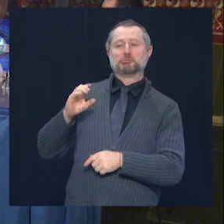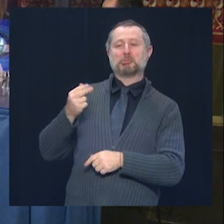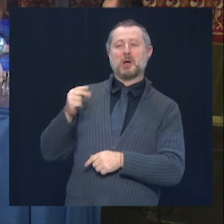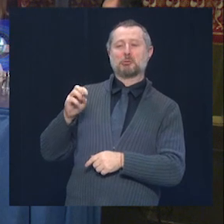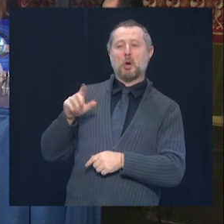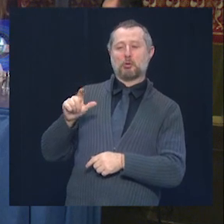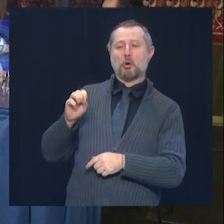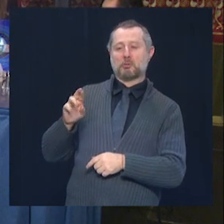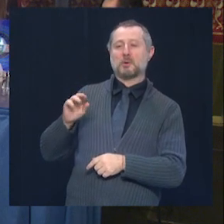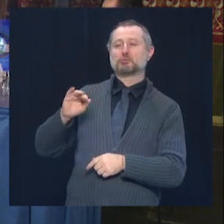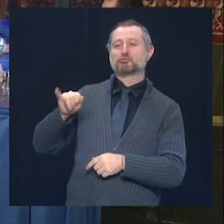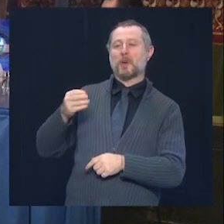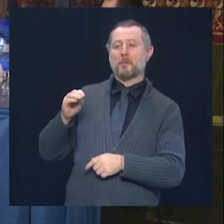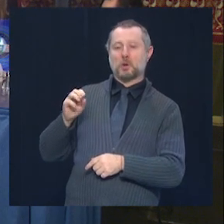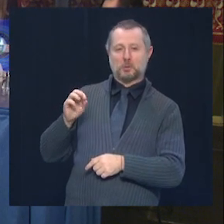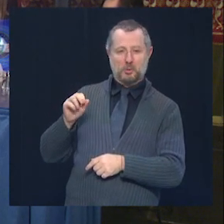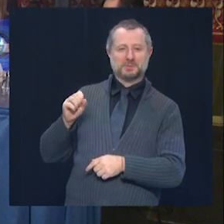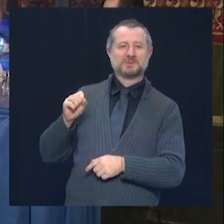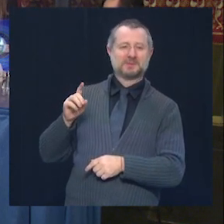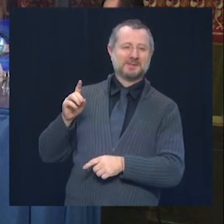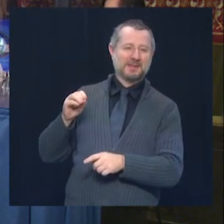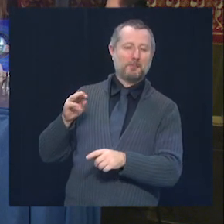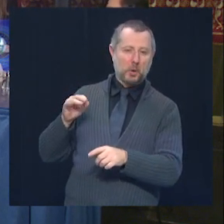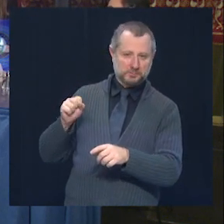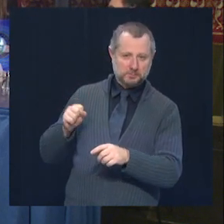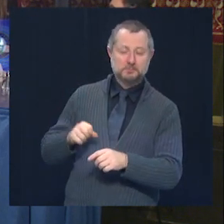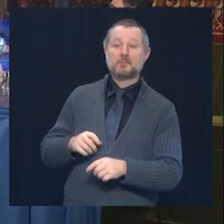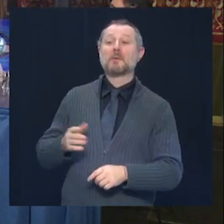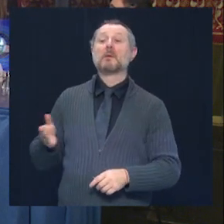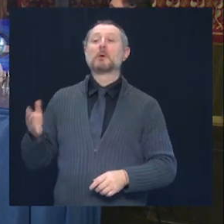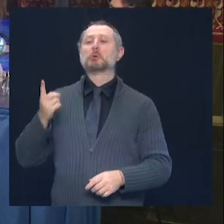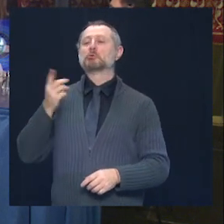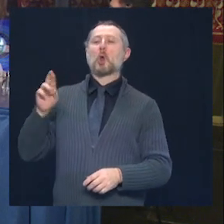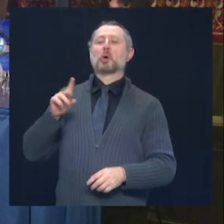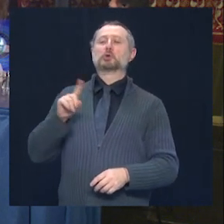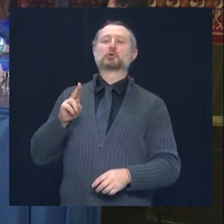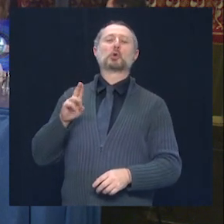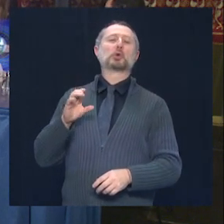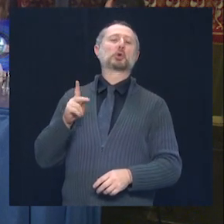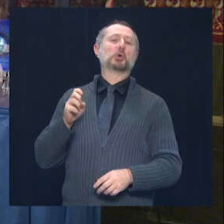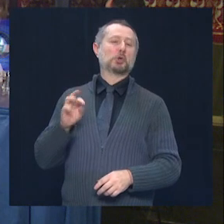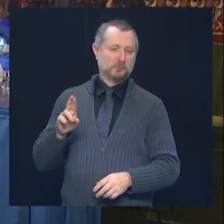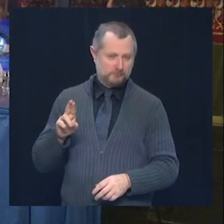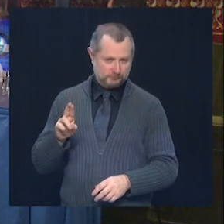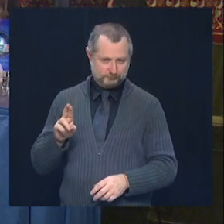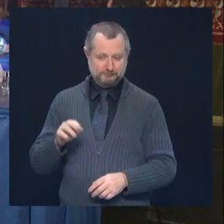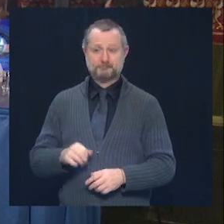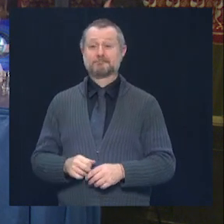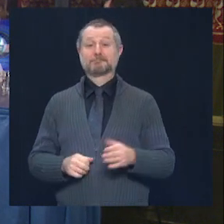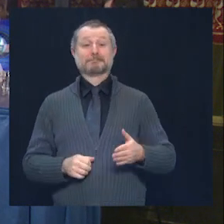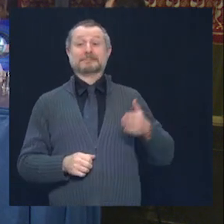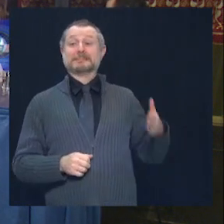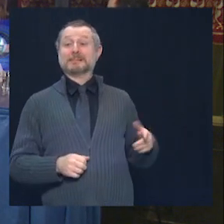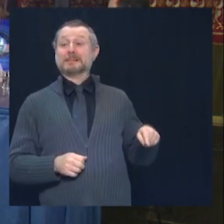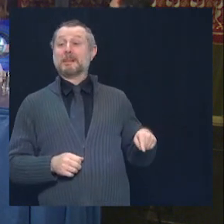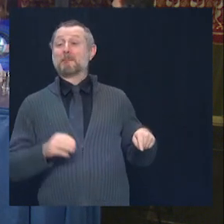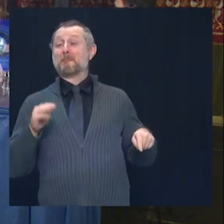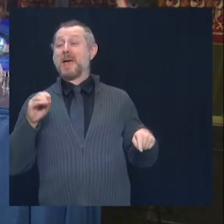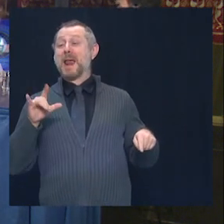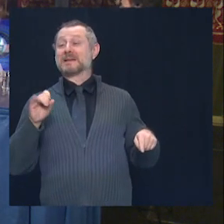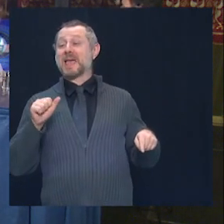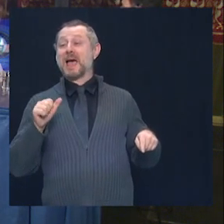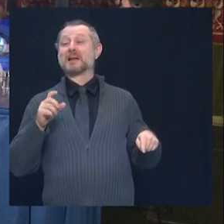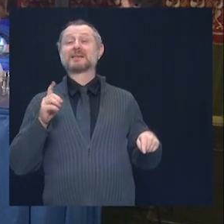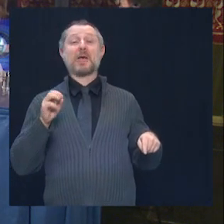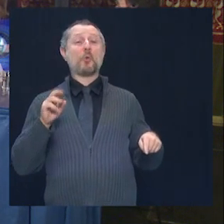Howard Zucker, Commissioner of Health, Dr. Zucker. To my left, Melissa DeRosa, Secretary to the Governor. To her left,